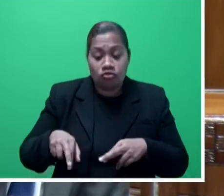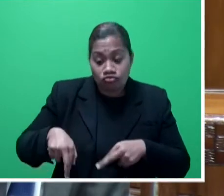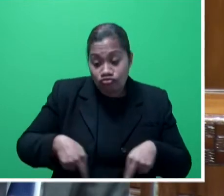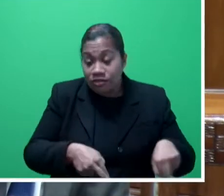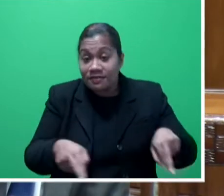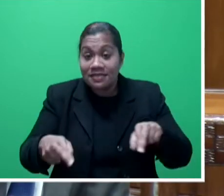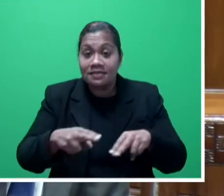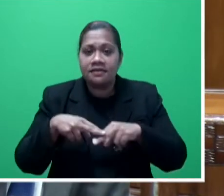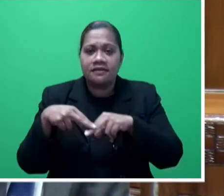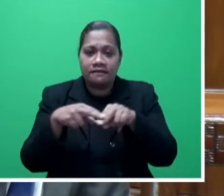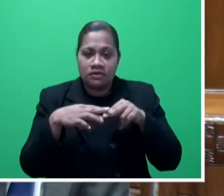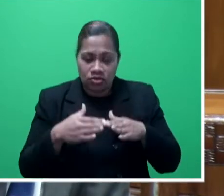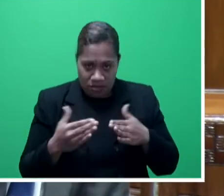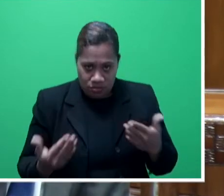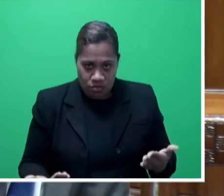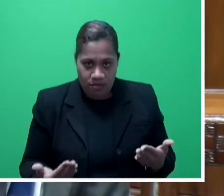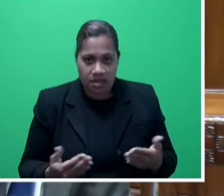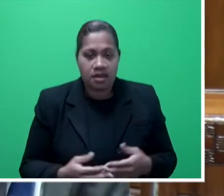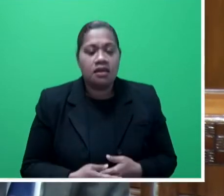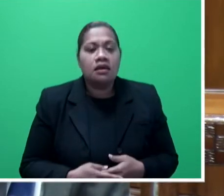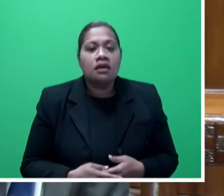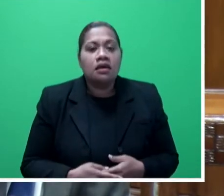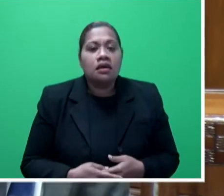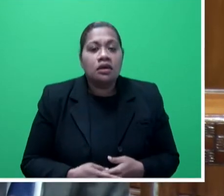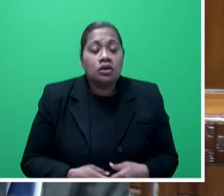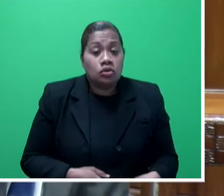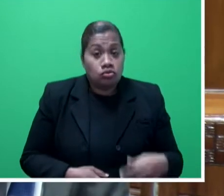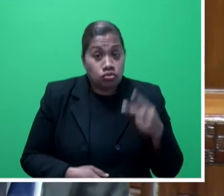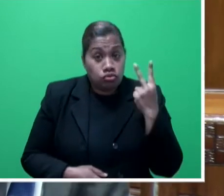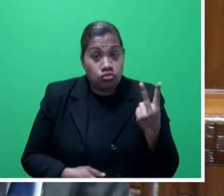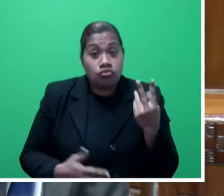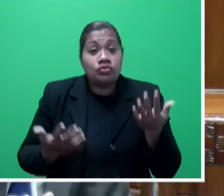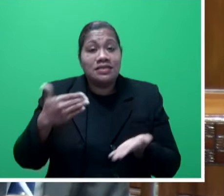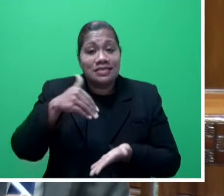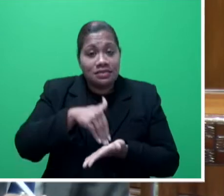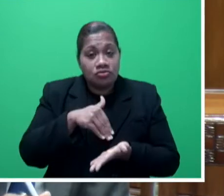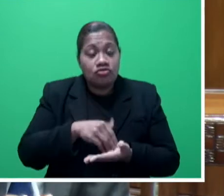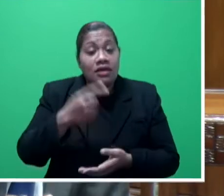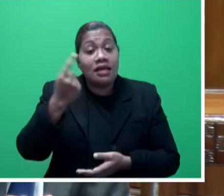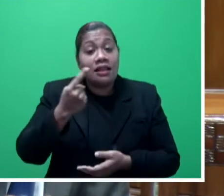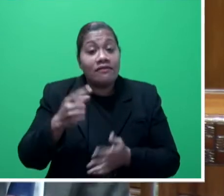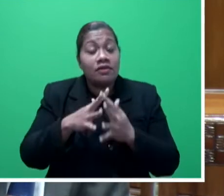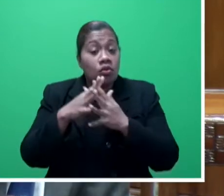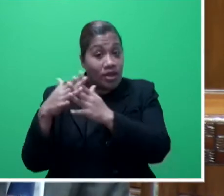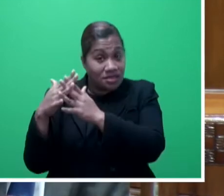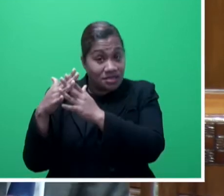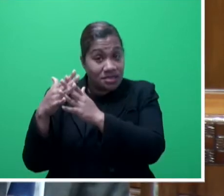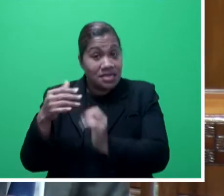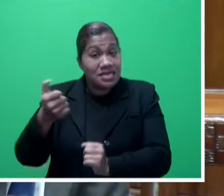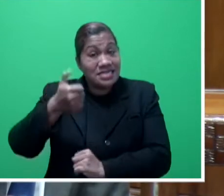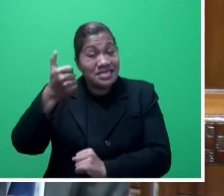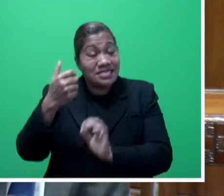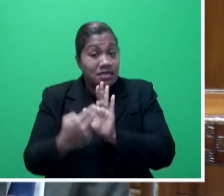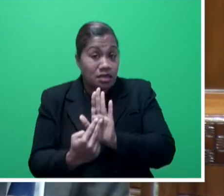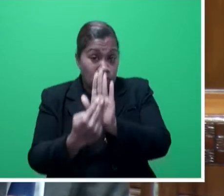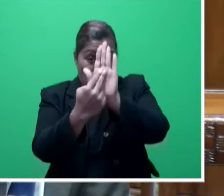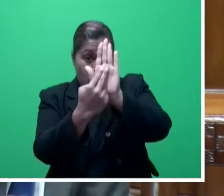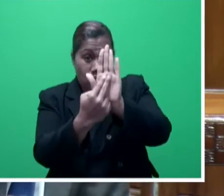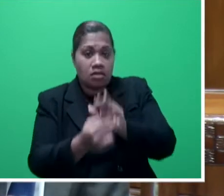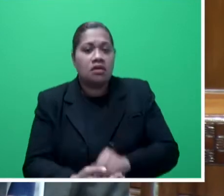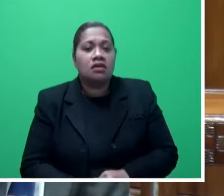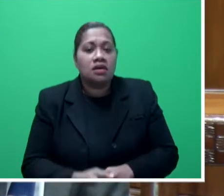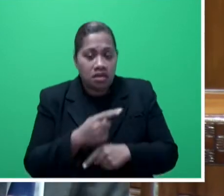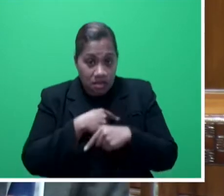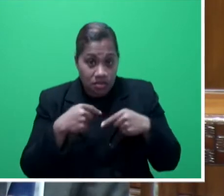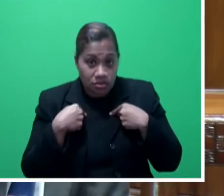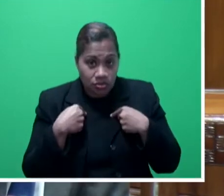moment. Two creeks in the Central Division, 11 in the Western Division, 16 in the Northern Division. As we speak,